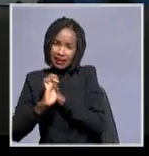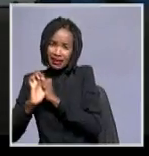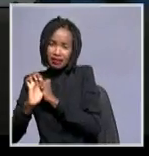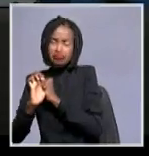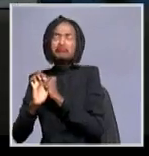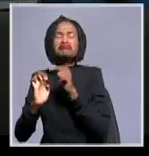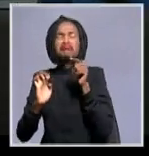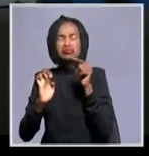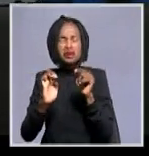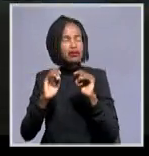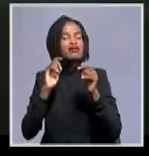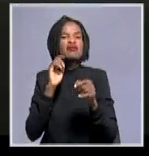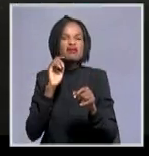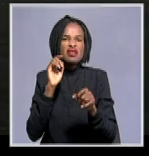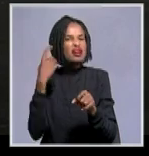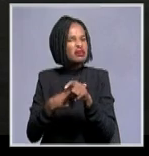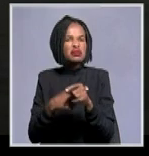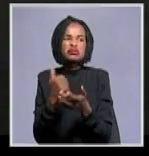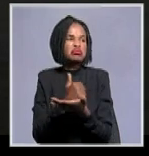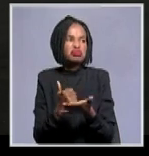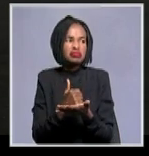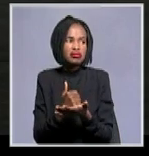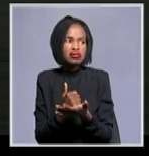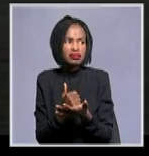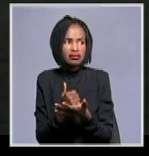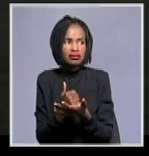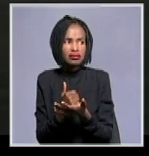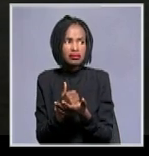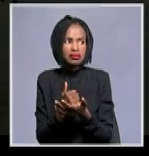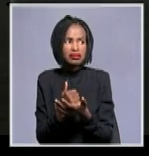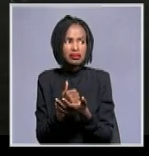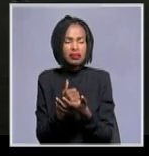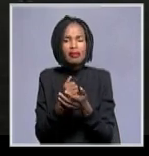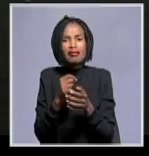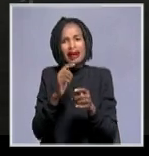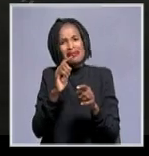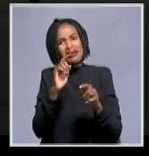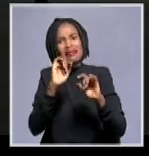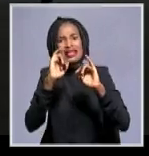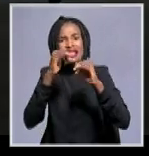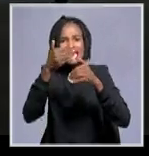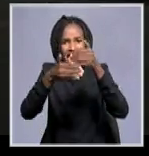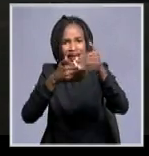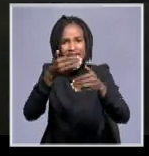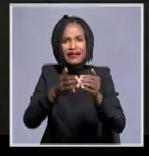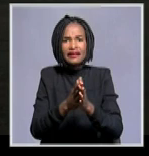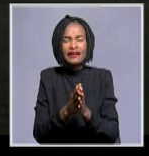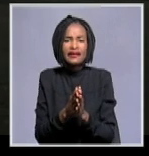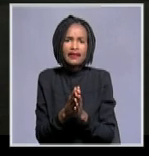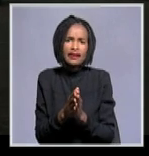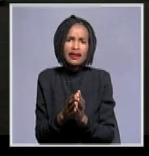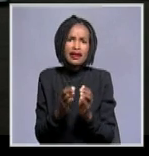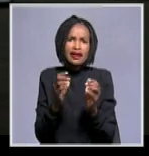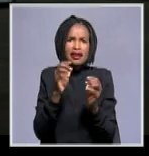Swoop is actually a clean town but you know what resulted in you know more and more dirt piling up in the town of Ketman Swoop is this influx of people